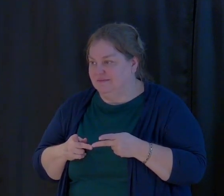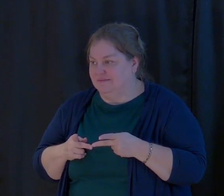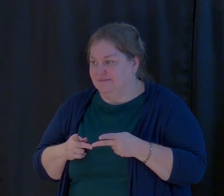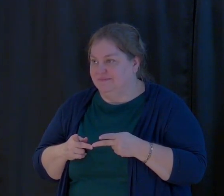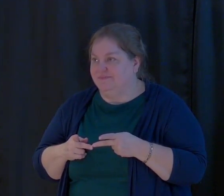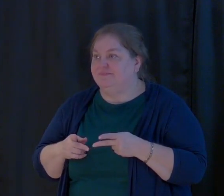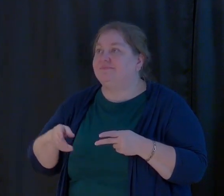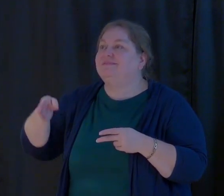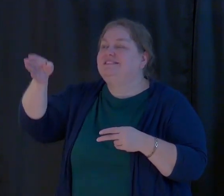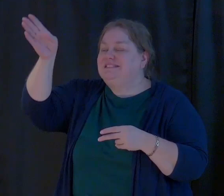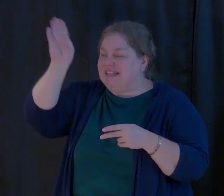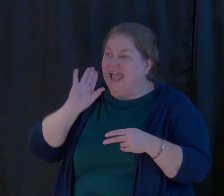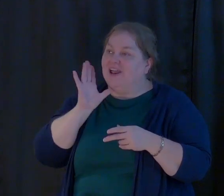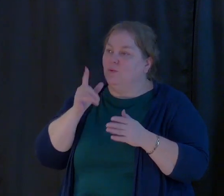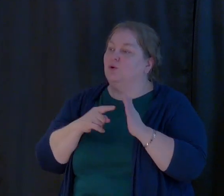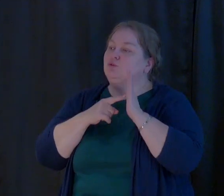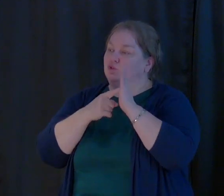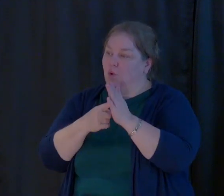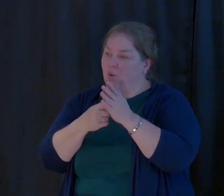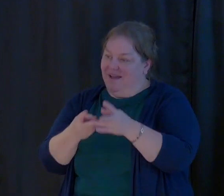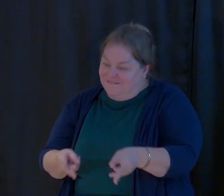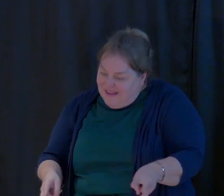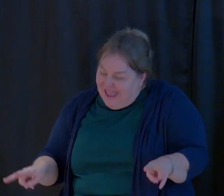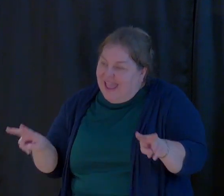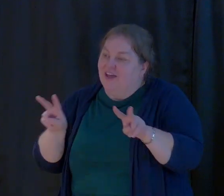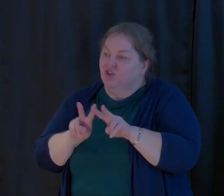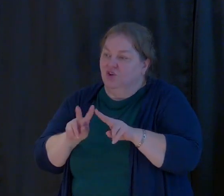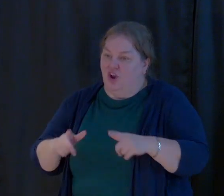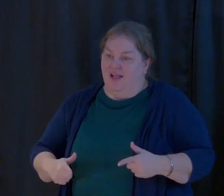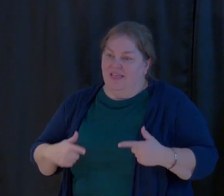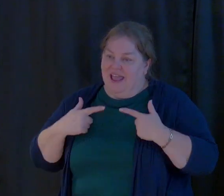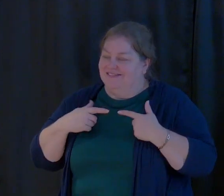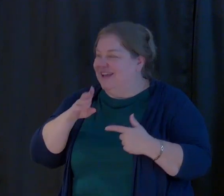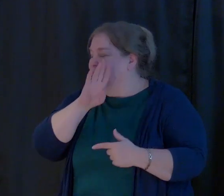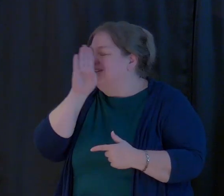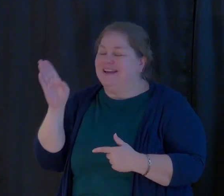God will show us value in our lives that we never saw before.